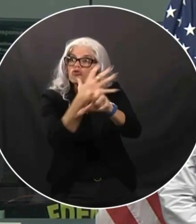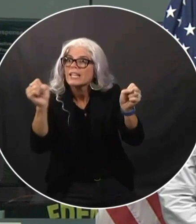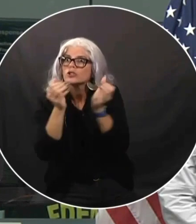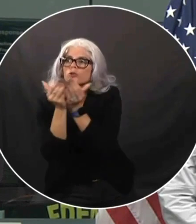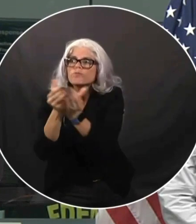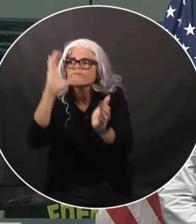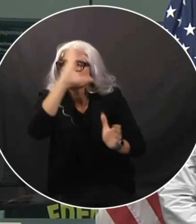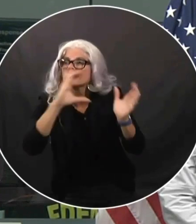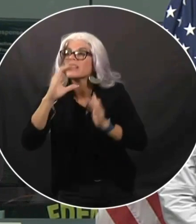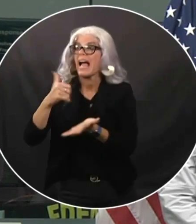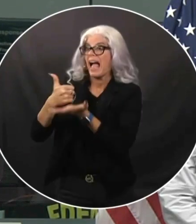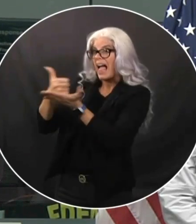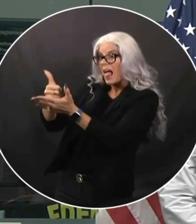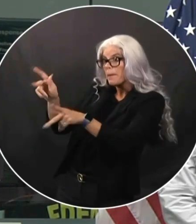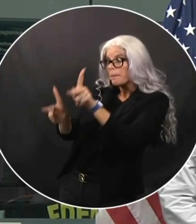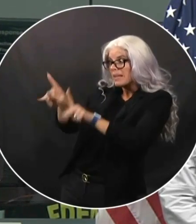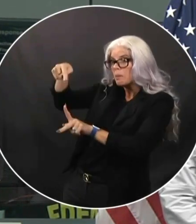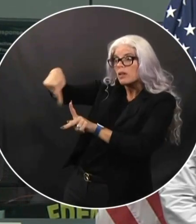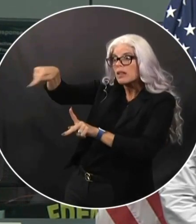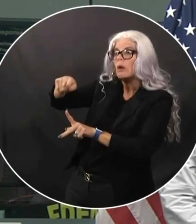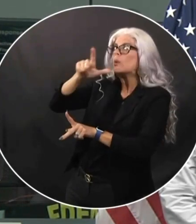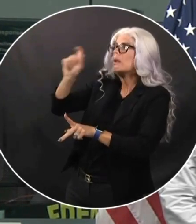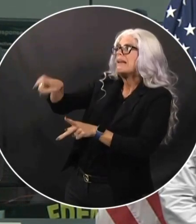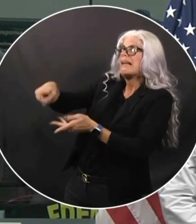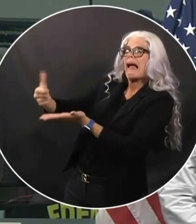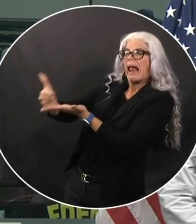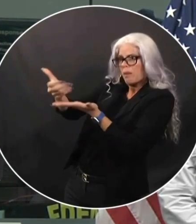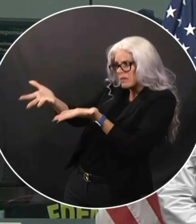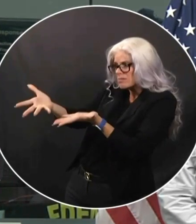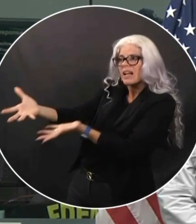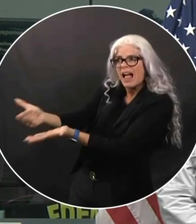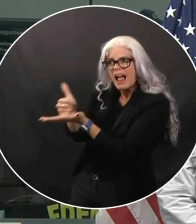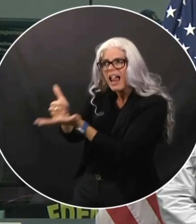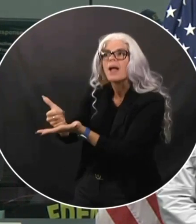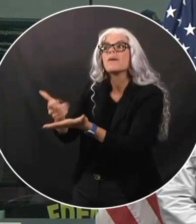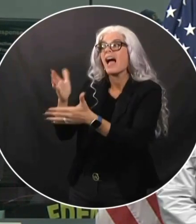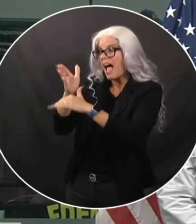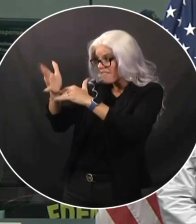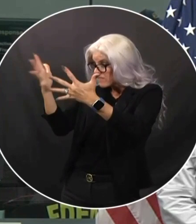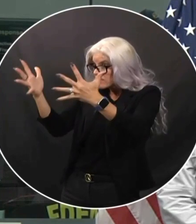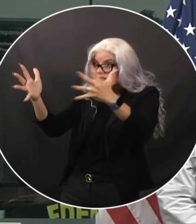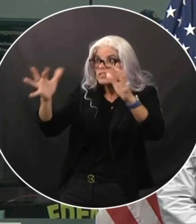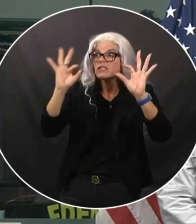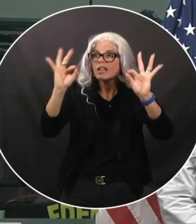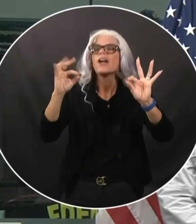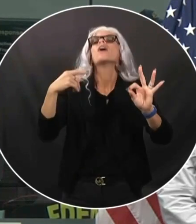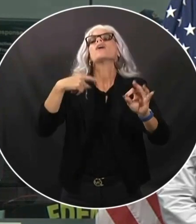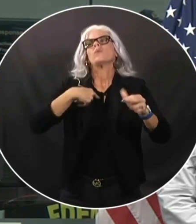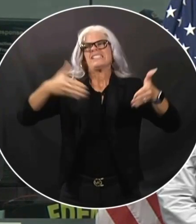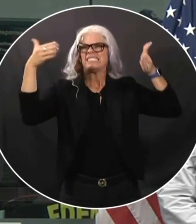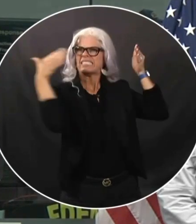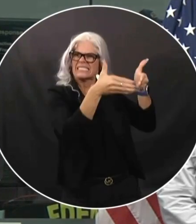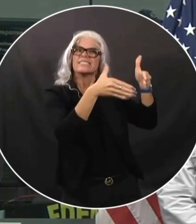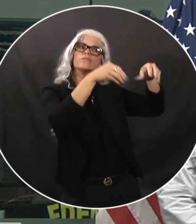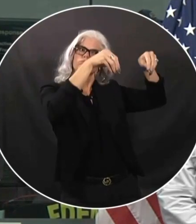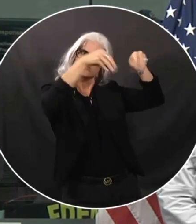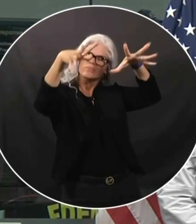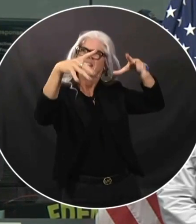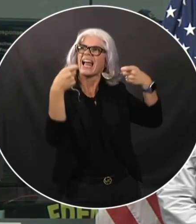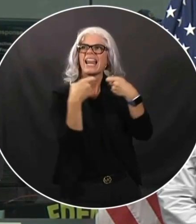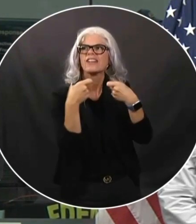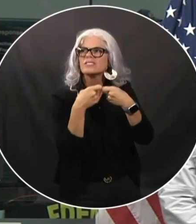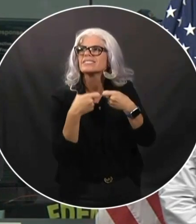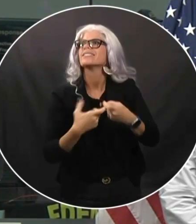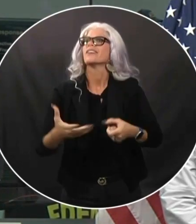And then, of course, once the dust settles, there's a premium on restoring power, fuel, communication, so that people